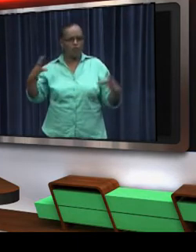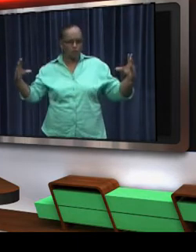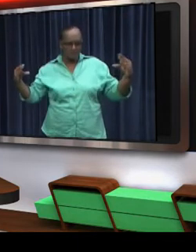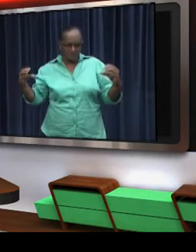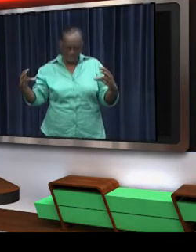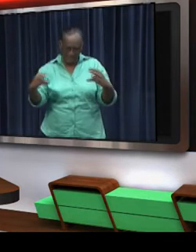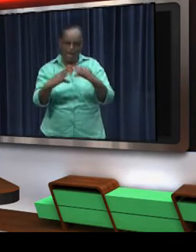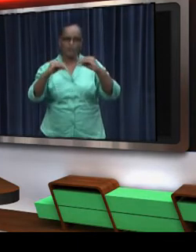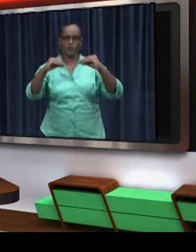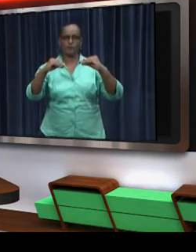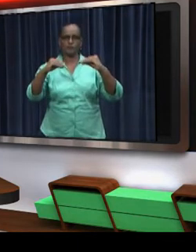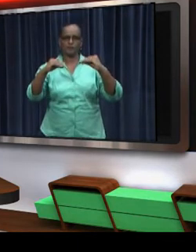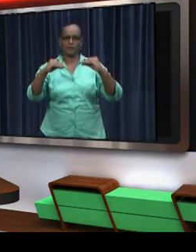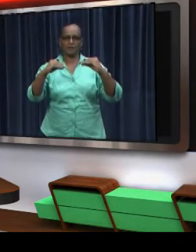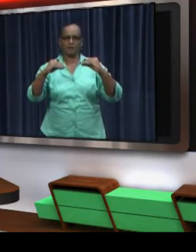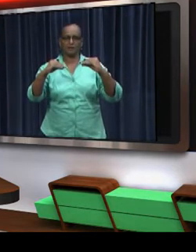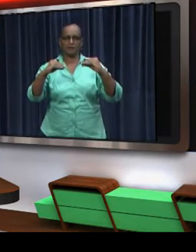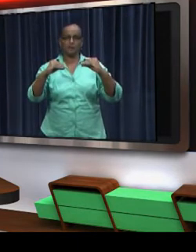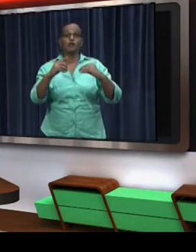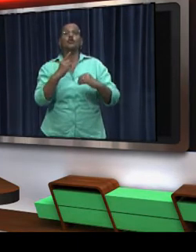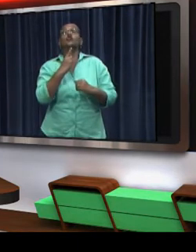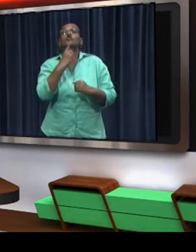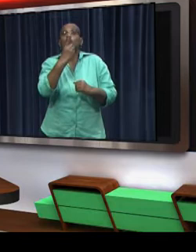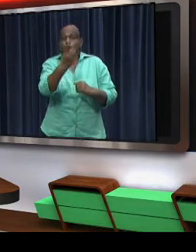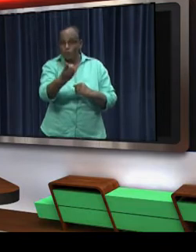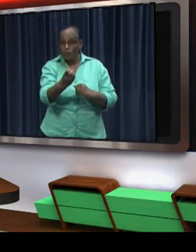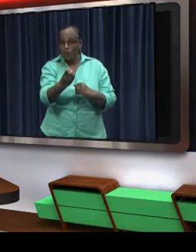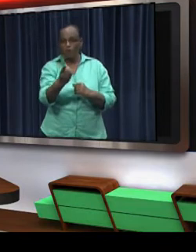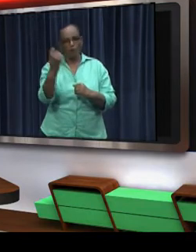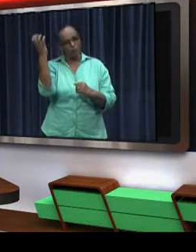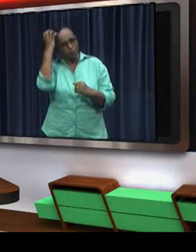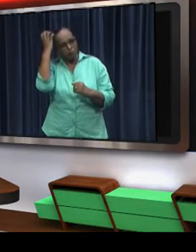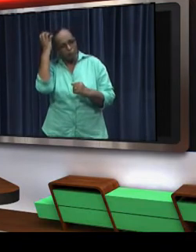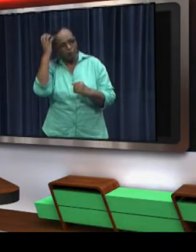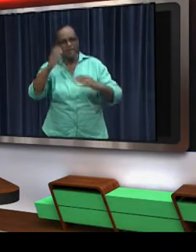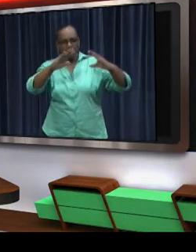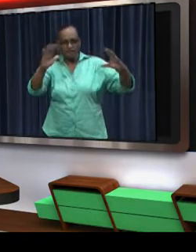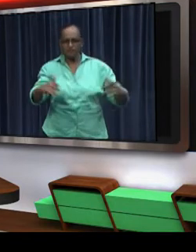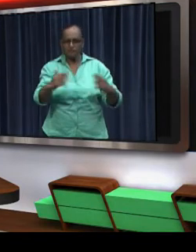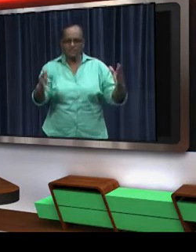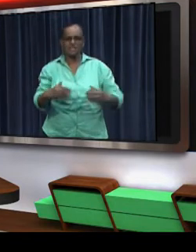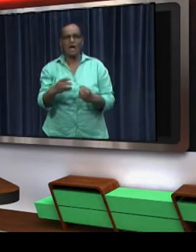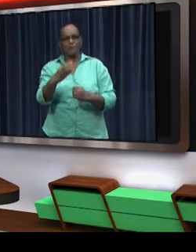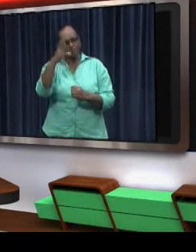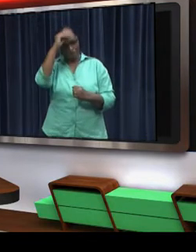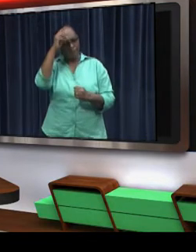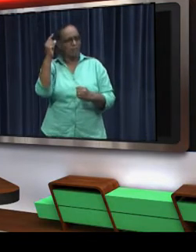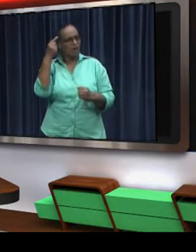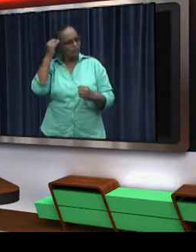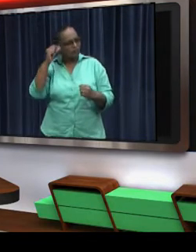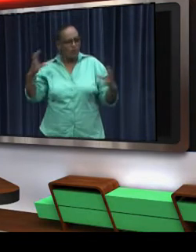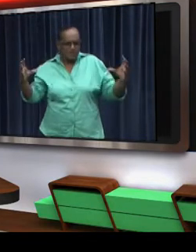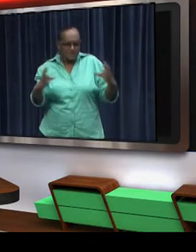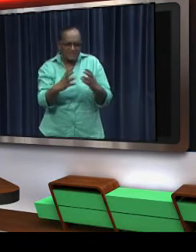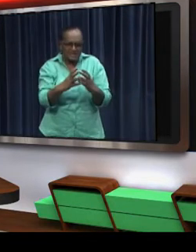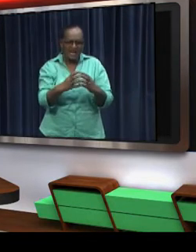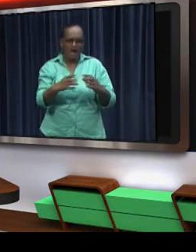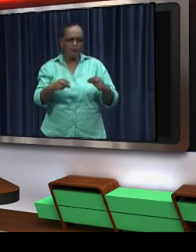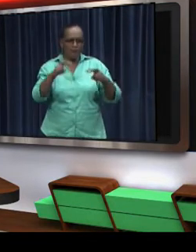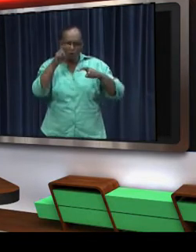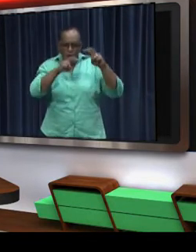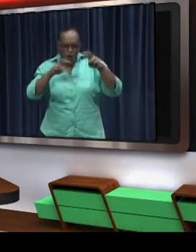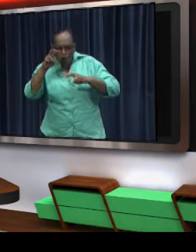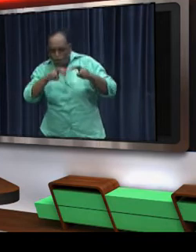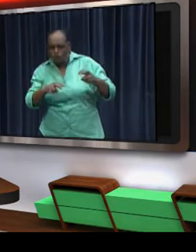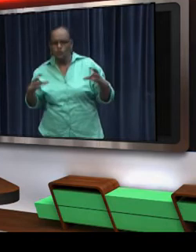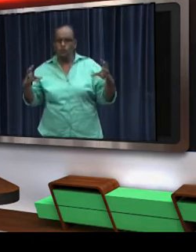of gender statistics have been in dialogue with each other. The goal is to pinpoint bottlenecks